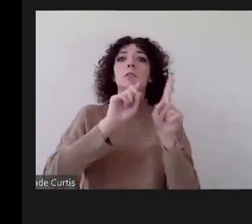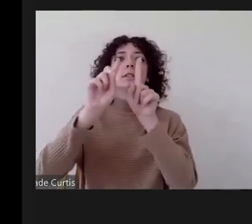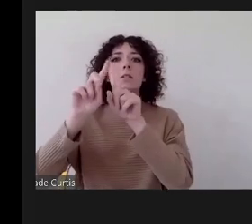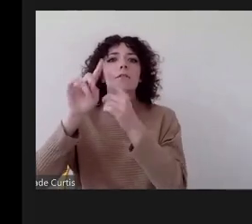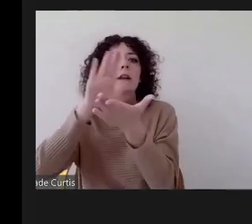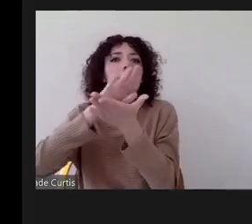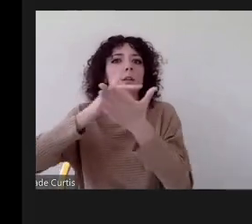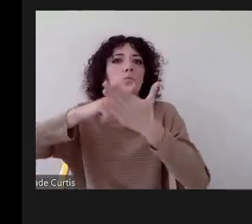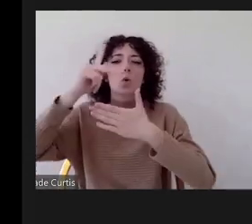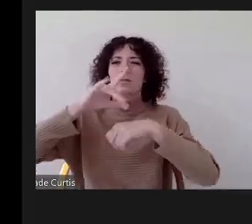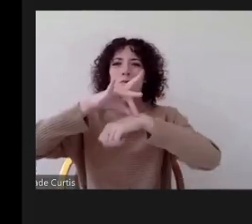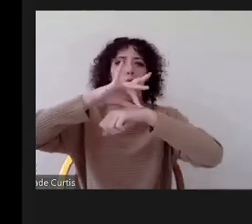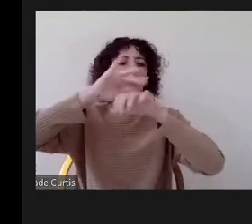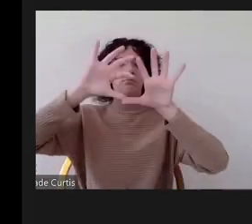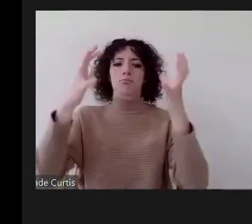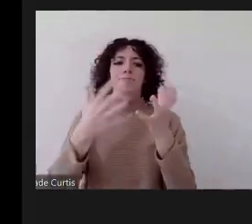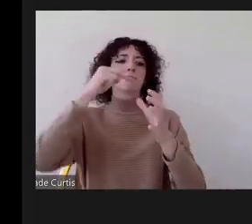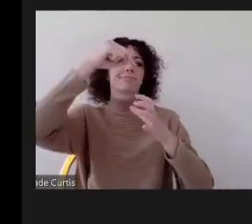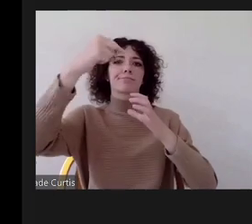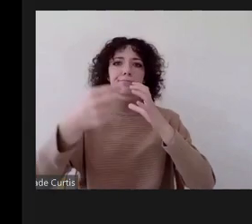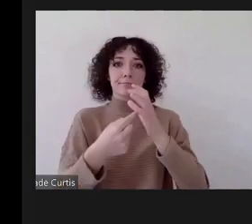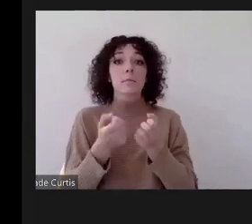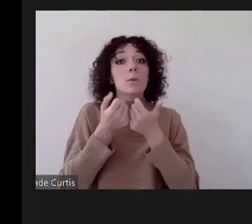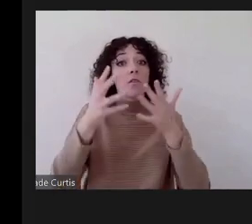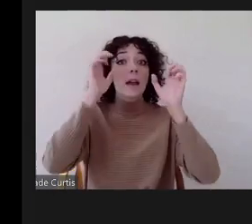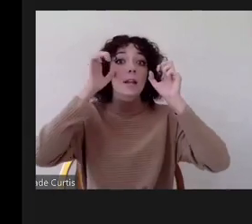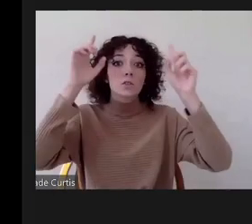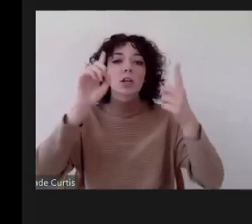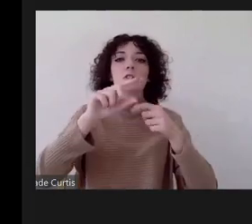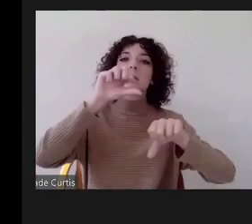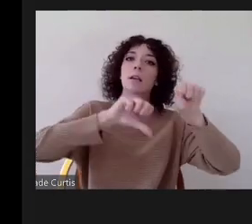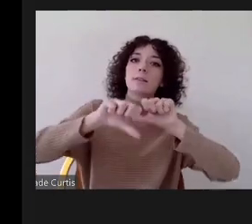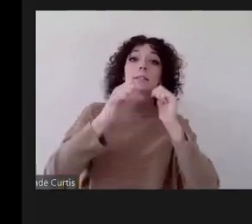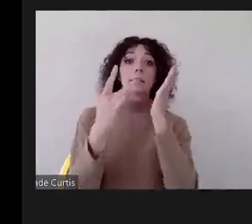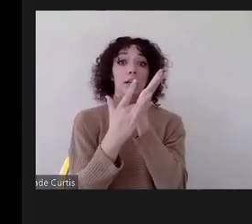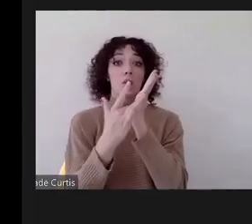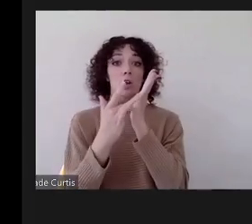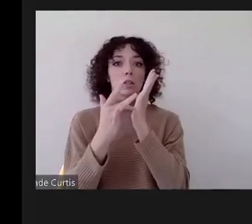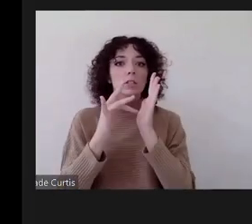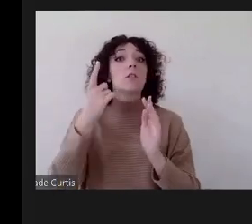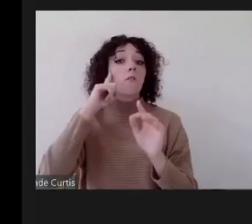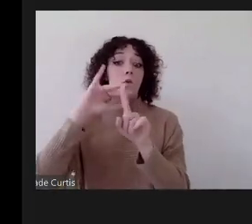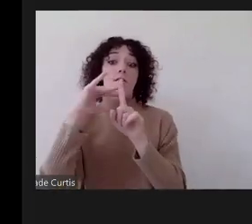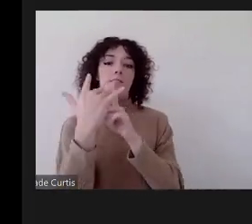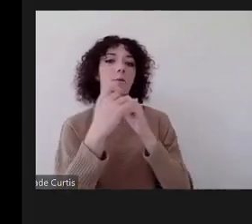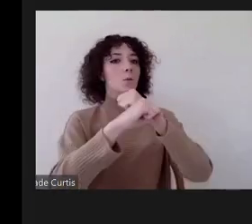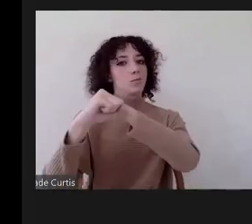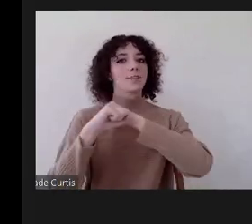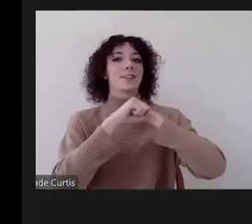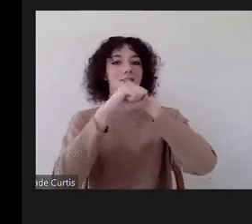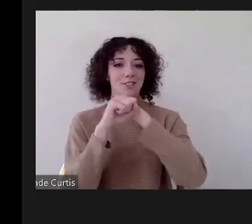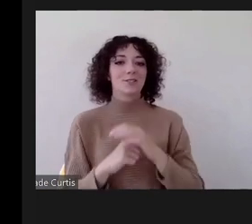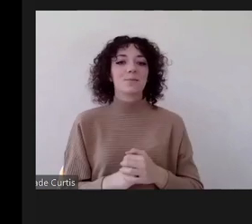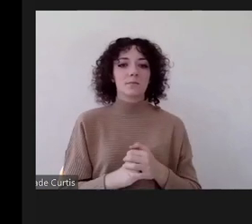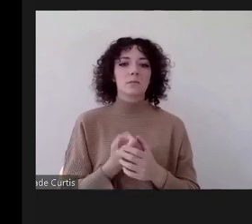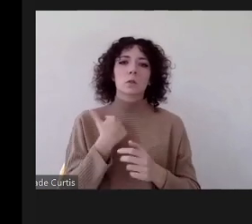programs throughout the world who provide education in the sciences and technologies of environmental protection